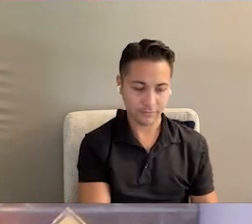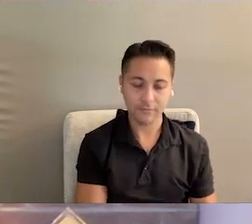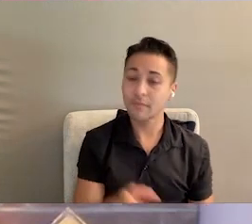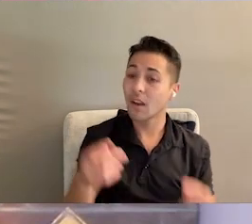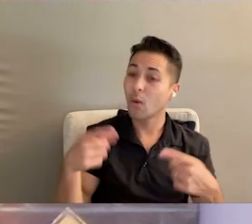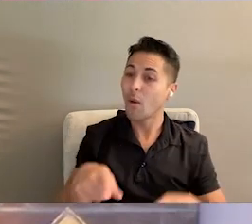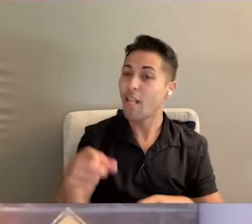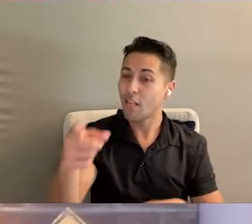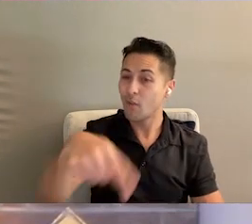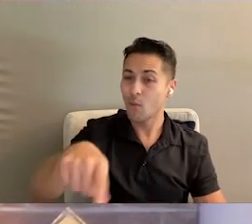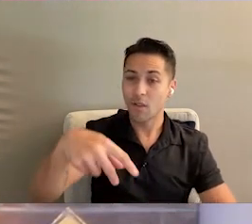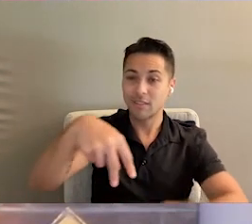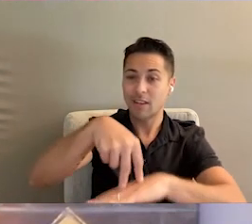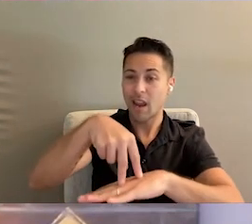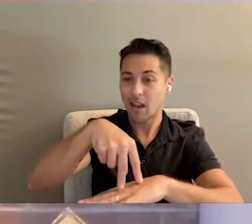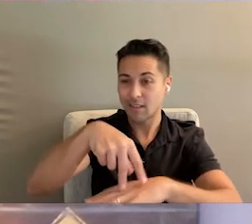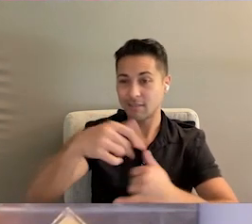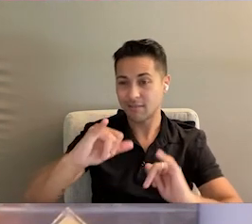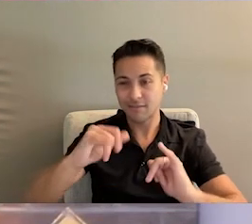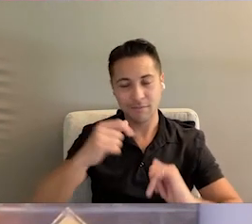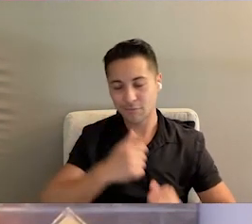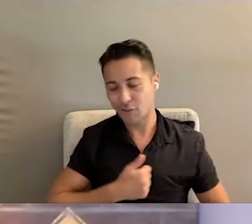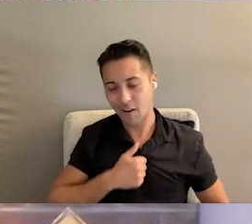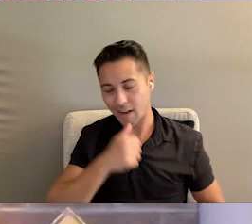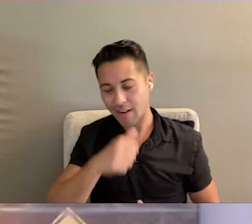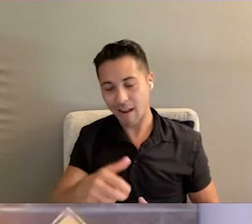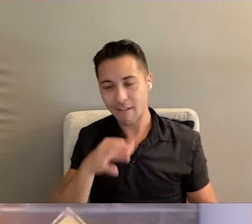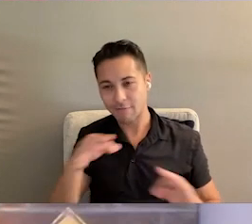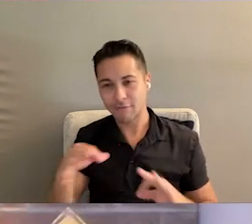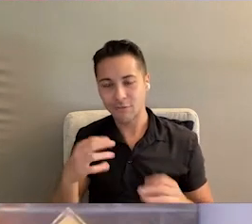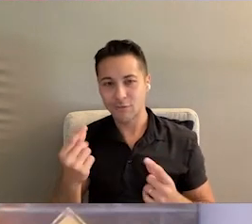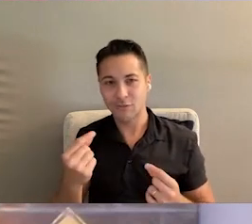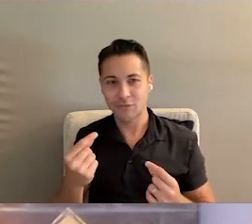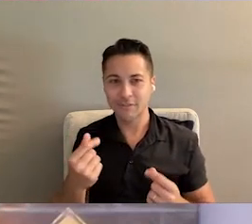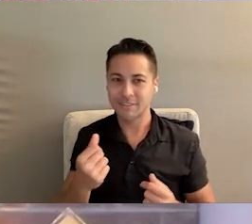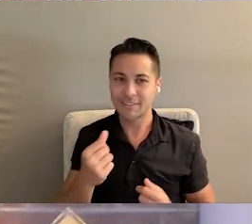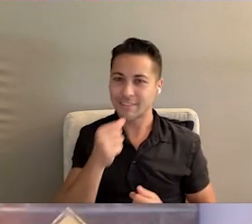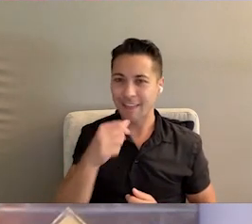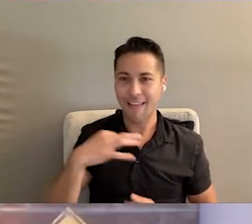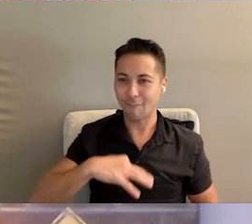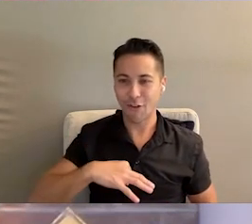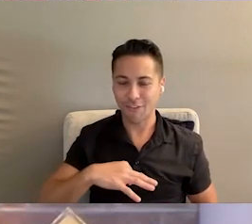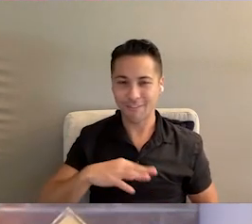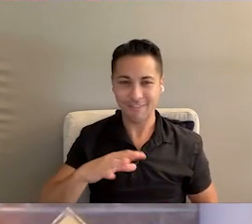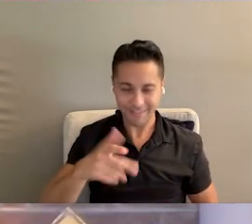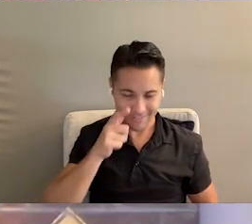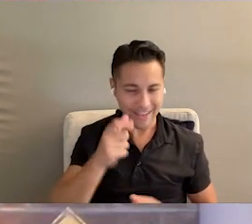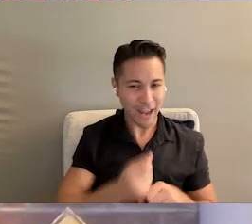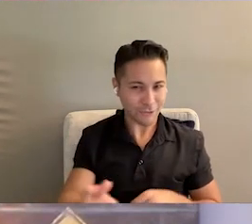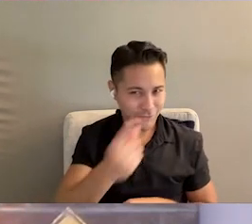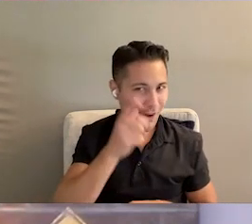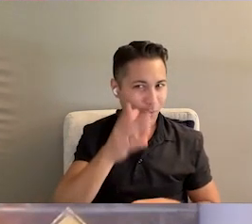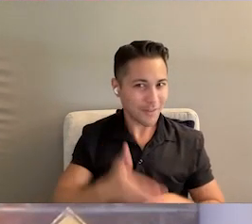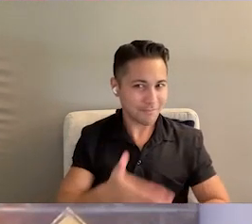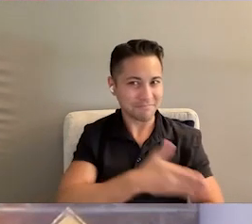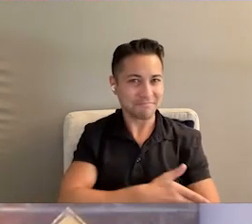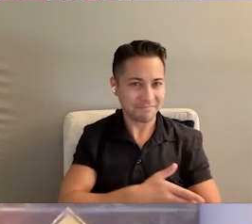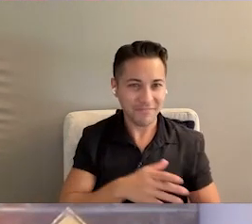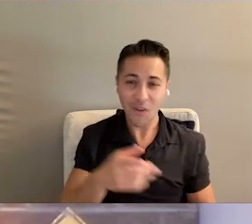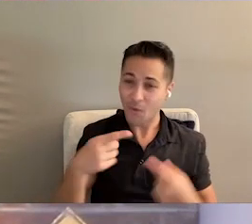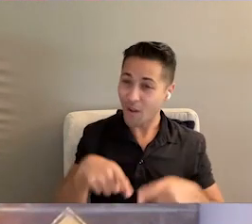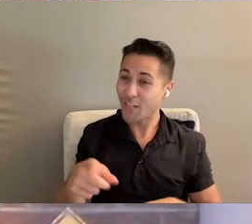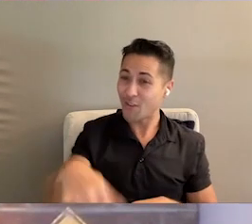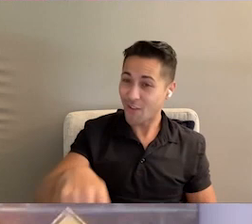And while you all remain standing, sorry, I did not give you instructions ahead of time. It's not helpful. Not helpful. I'll improve next year.